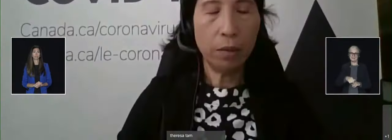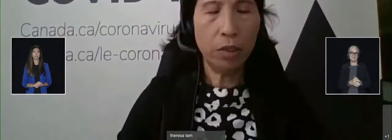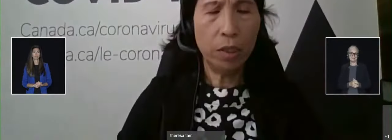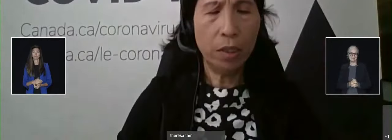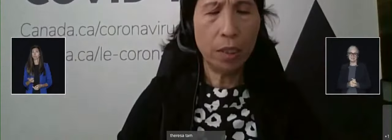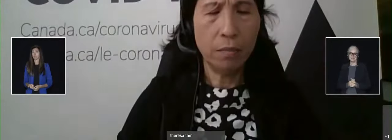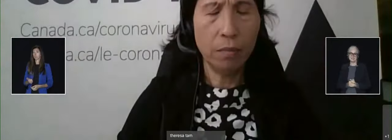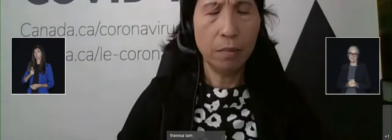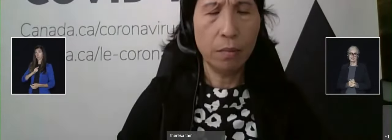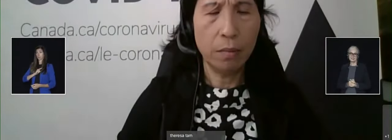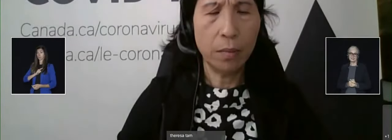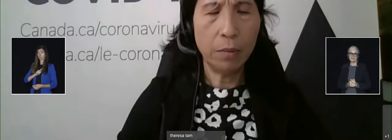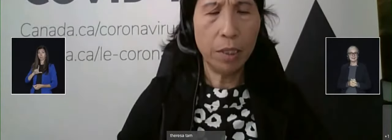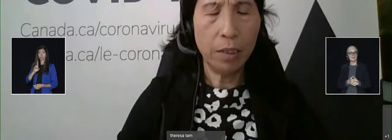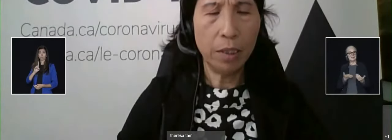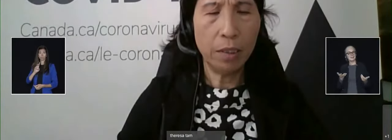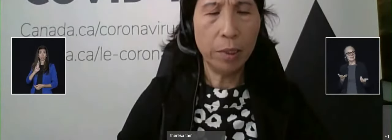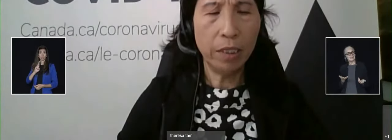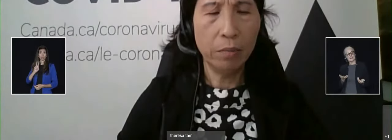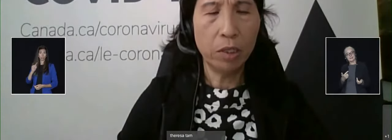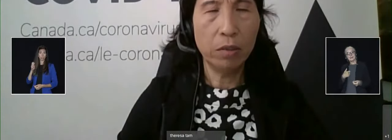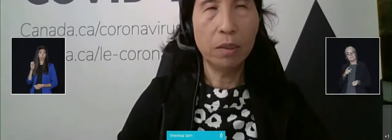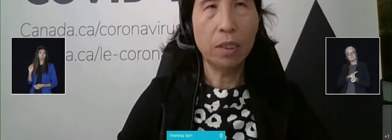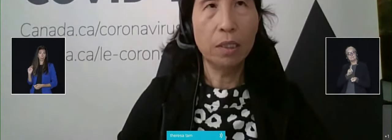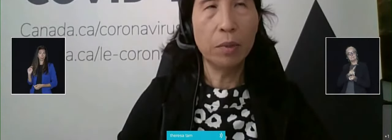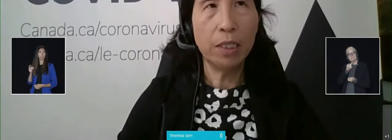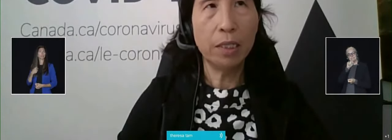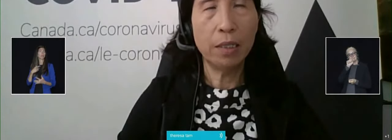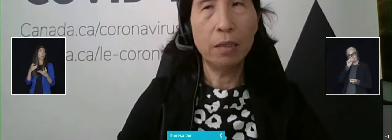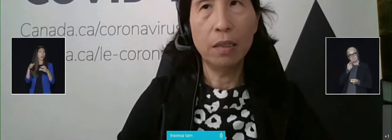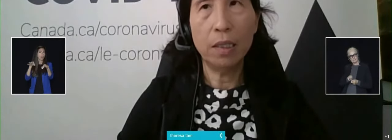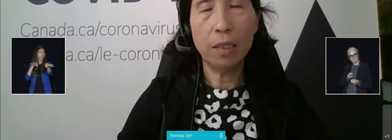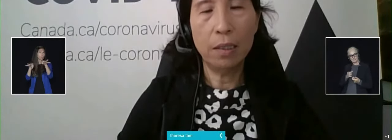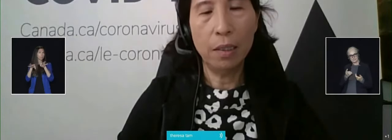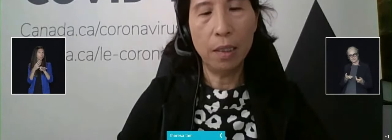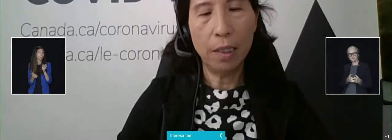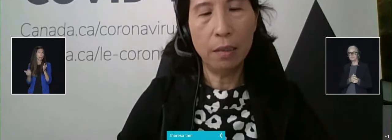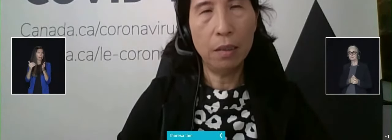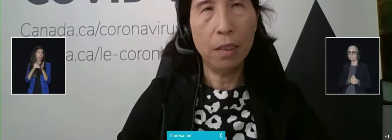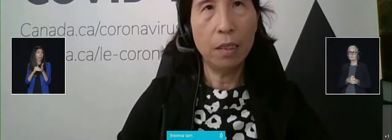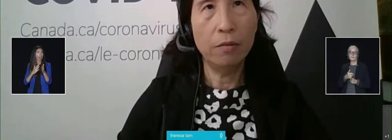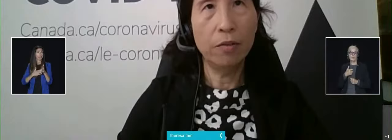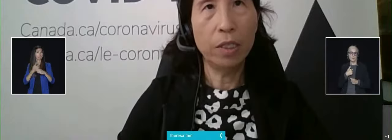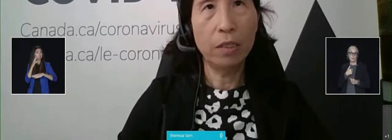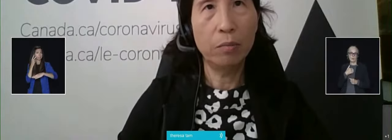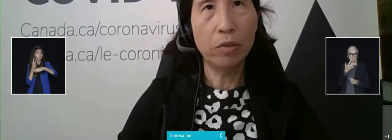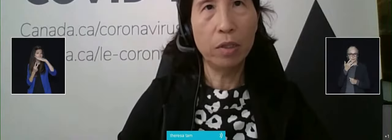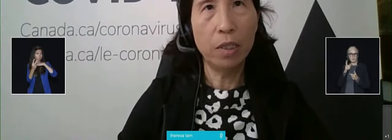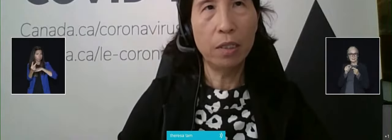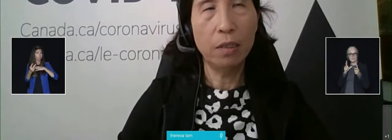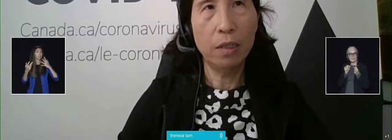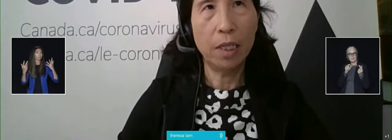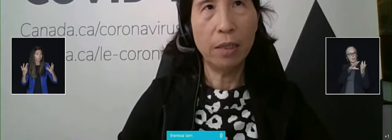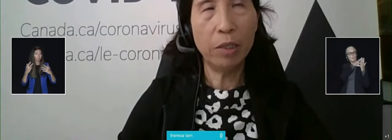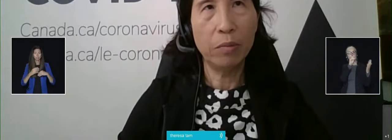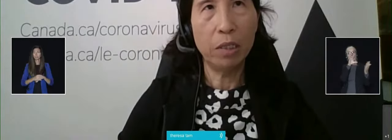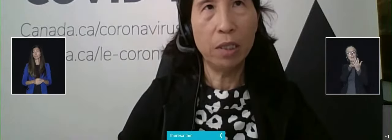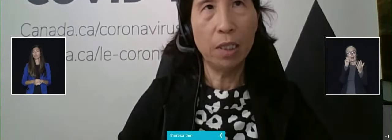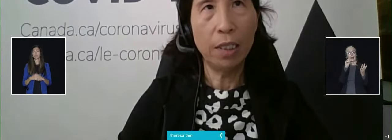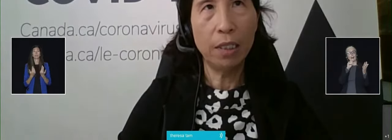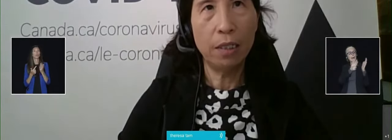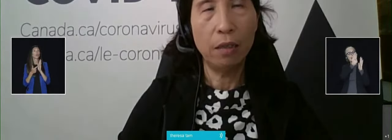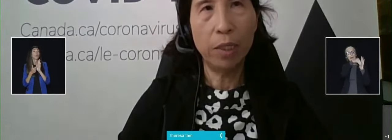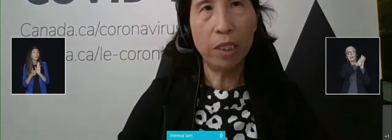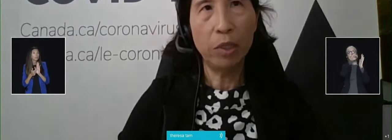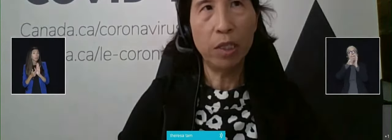I'll just maybe explain the models a little bit in that context in that, for example, the dynamic